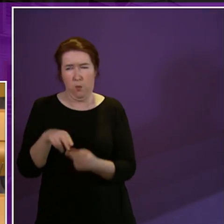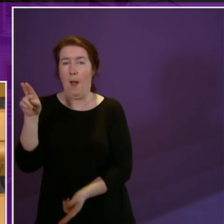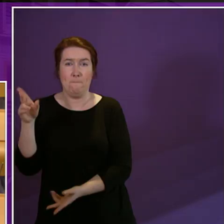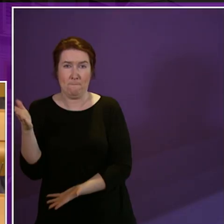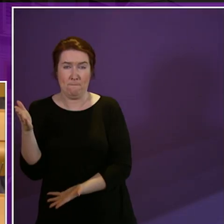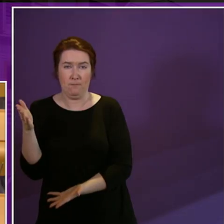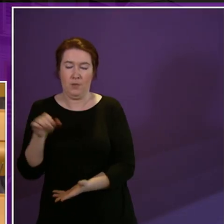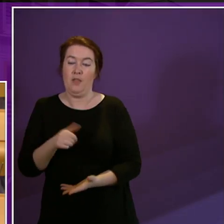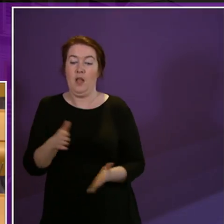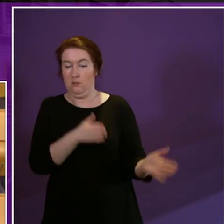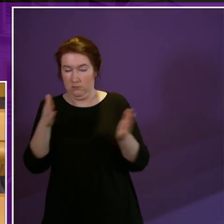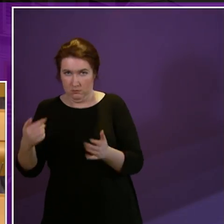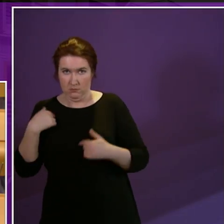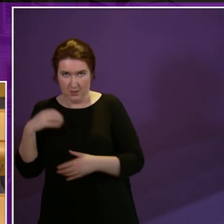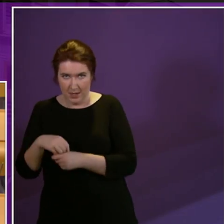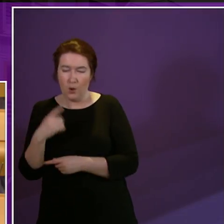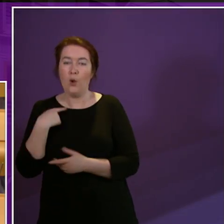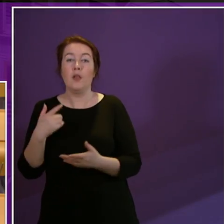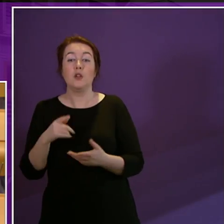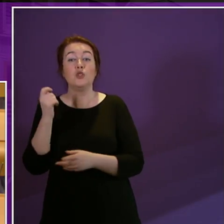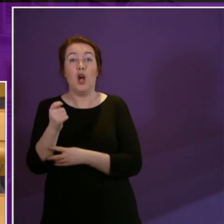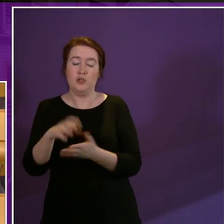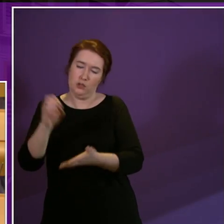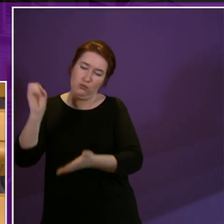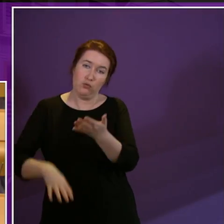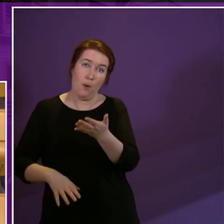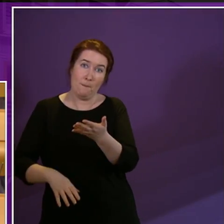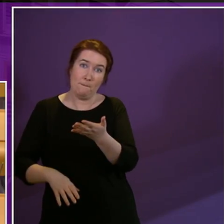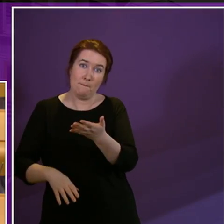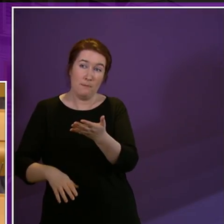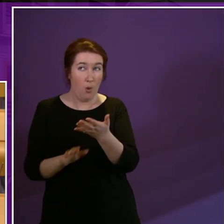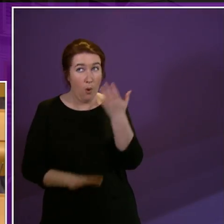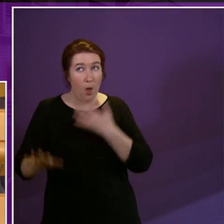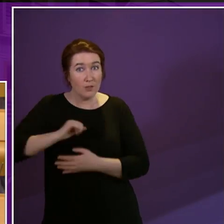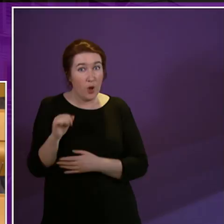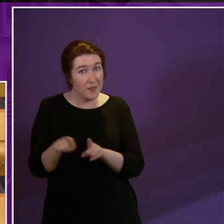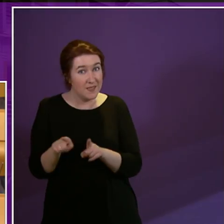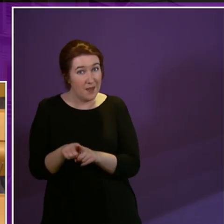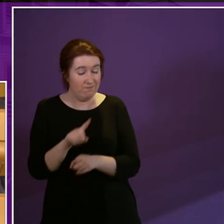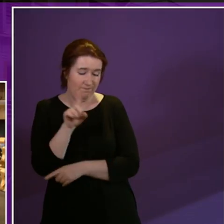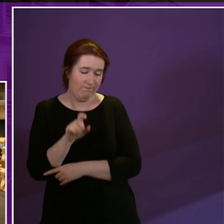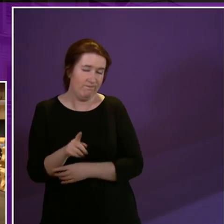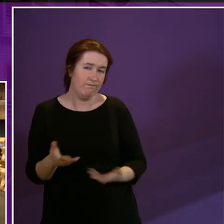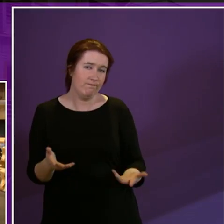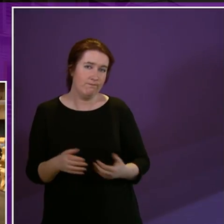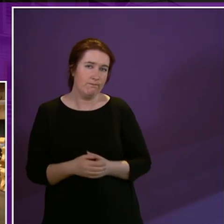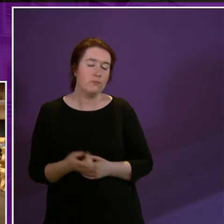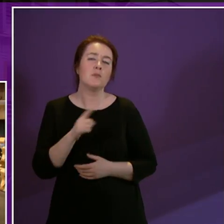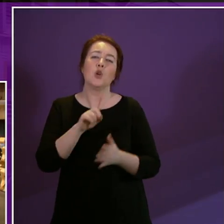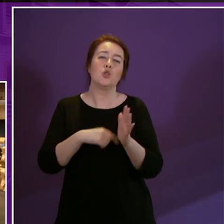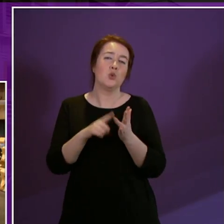myself we abolished the charges but that's not true right across Scotland. Joanne McAlpine.